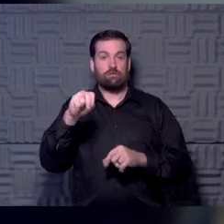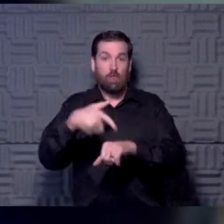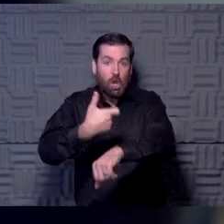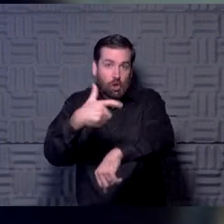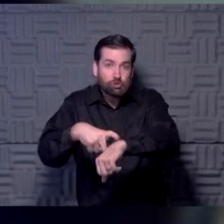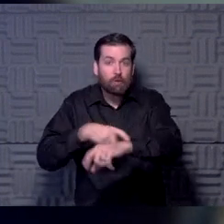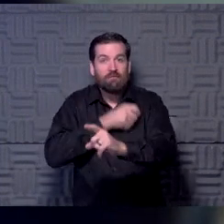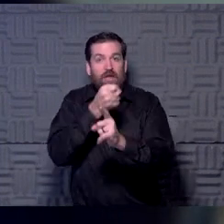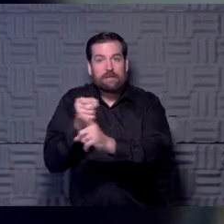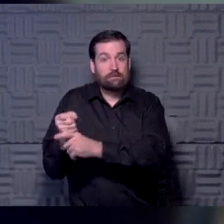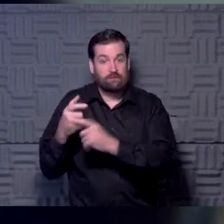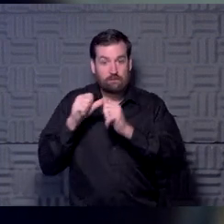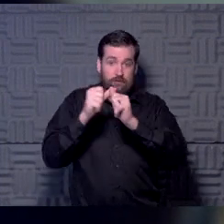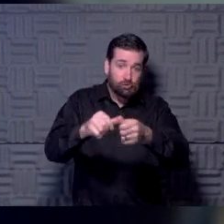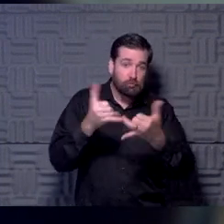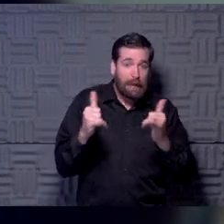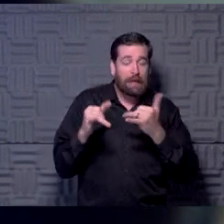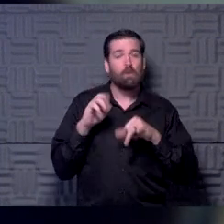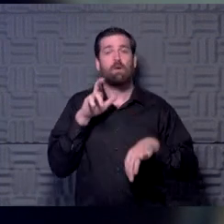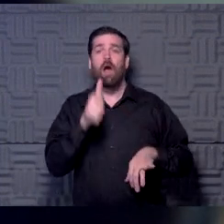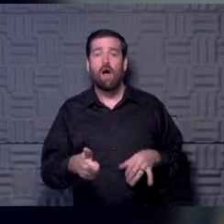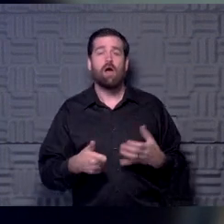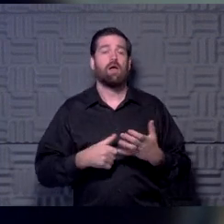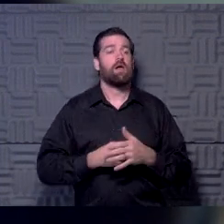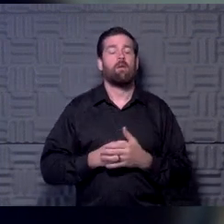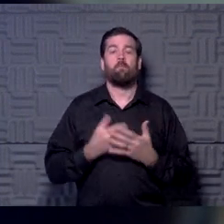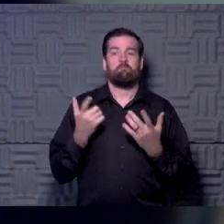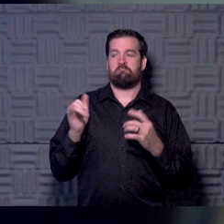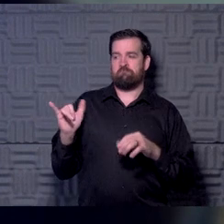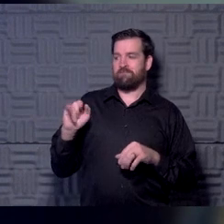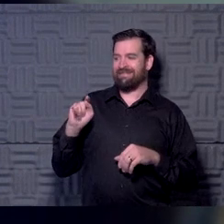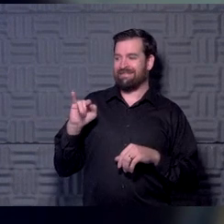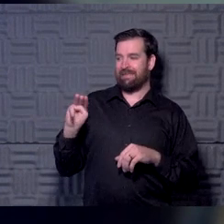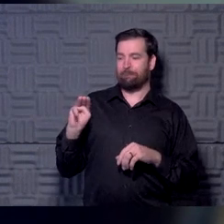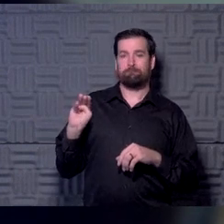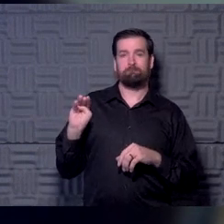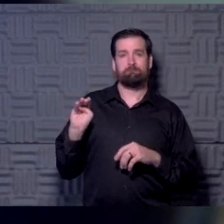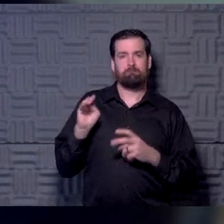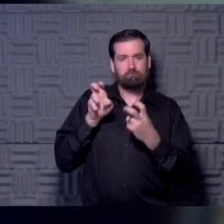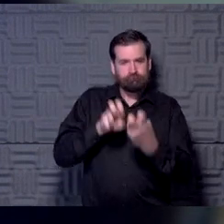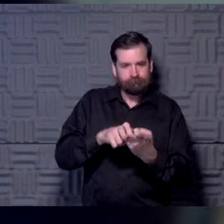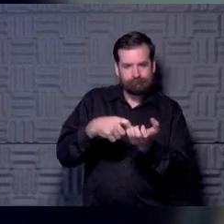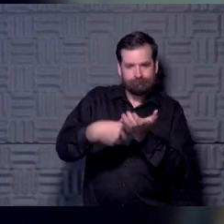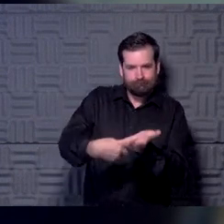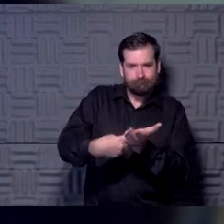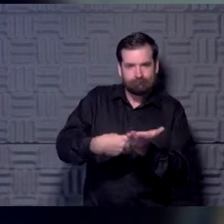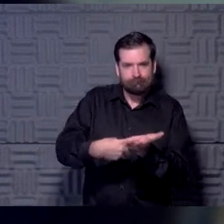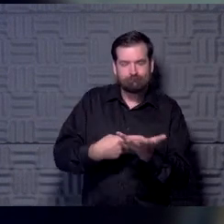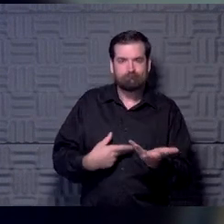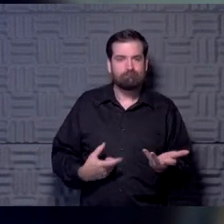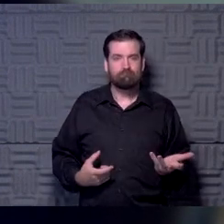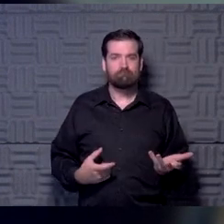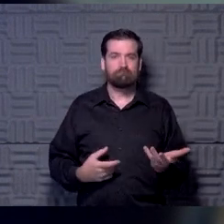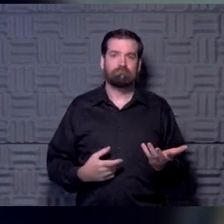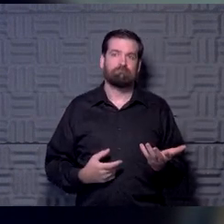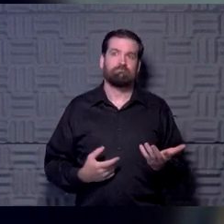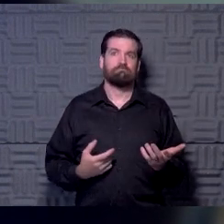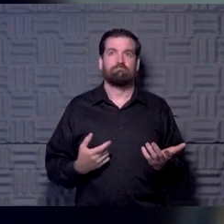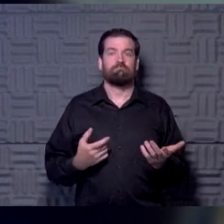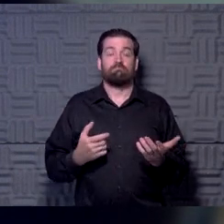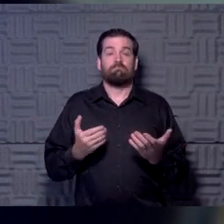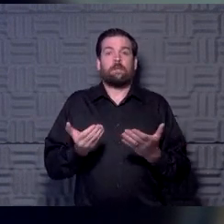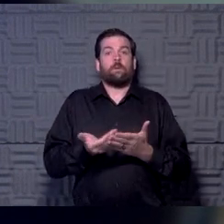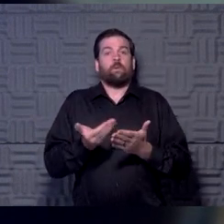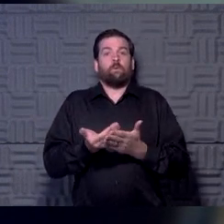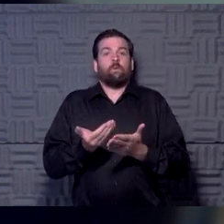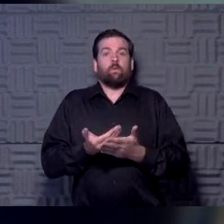they should keep playing or not. So, you know, like Tim, it's a conversation that, that isn't necessarily new.